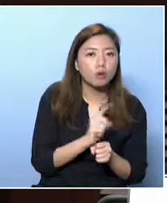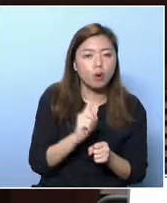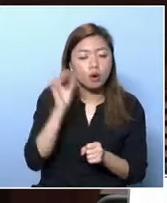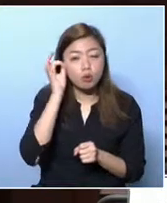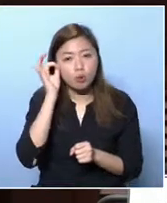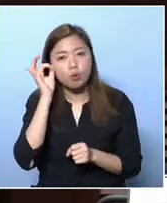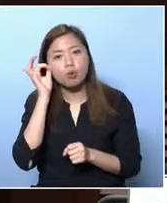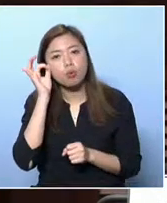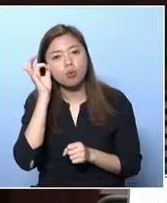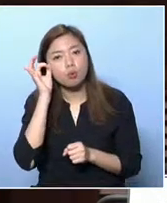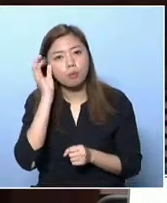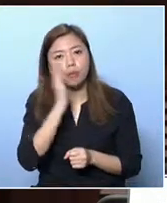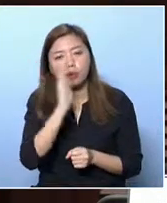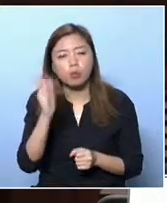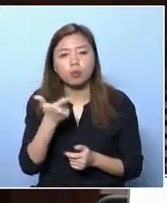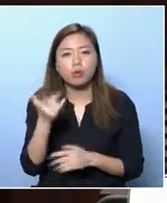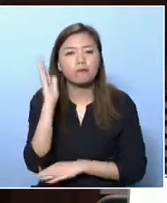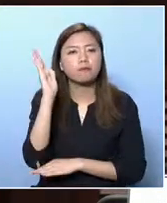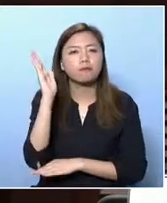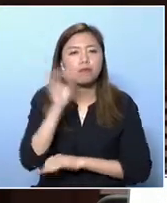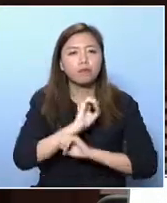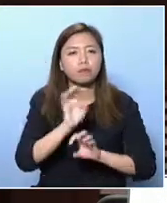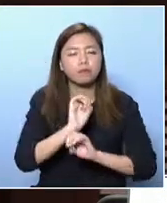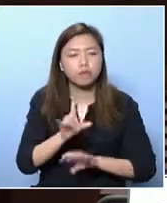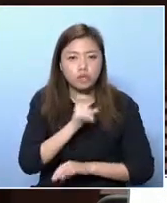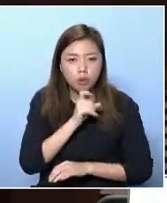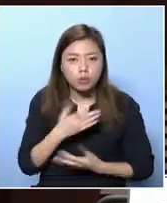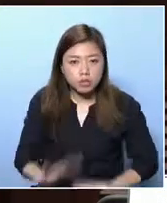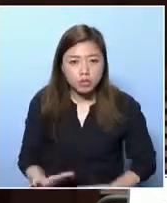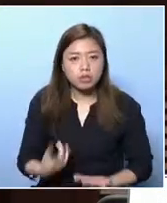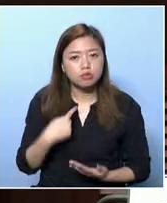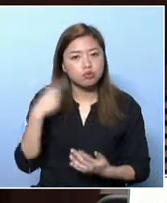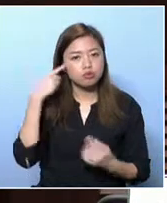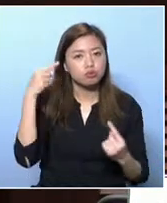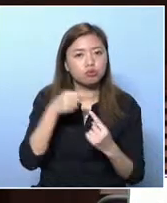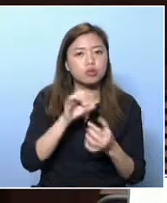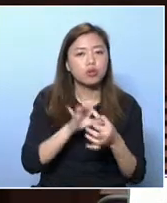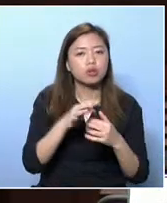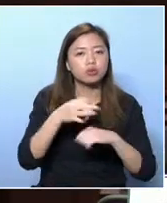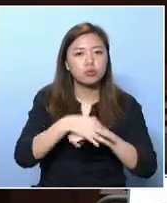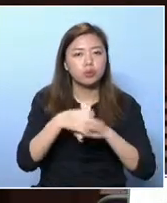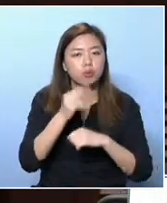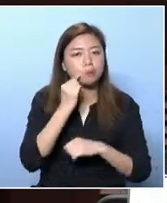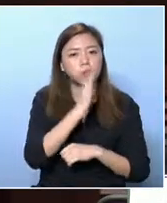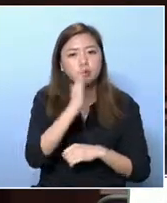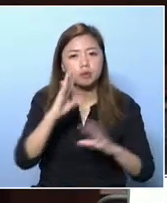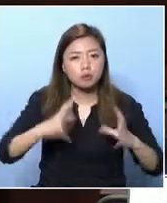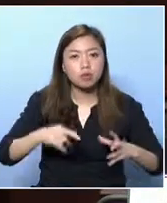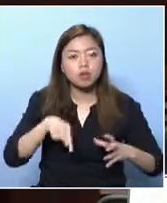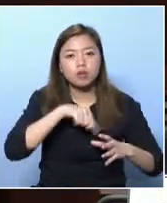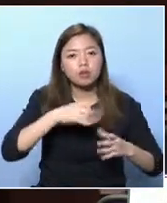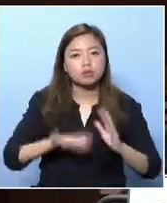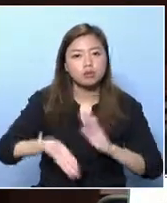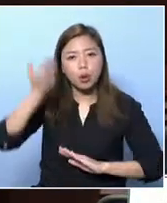A mention has been made about women and poverty of EMs. Let me say something first